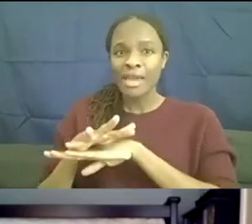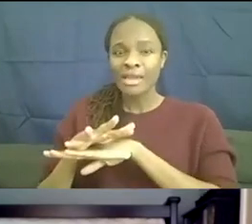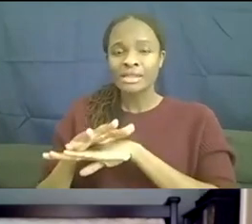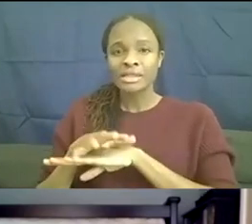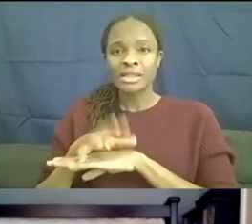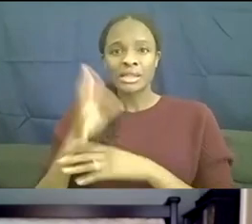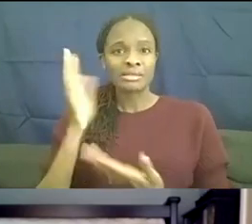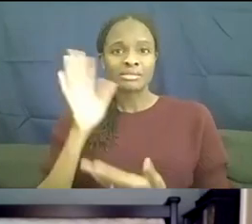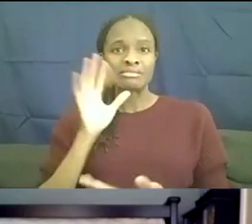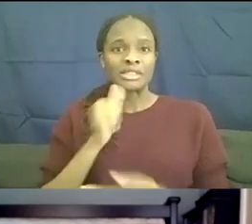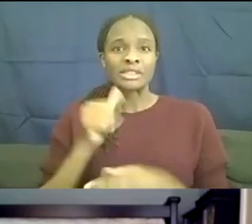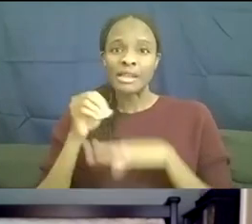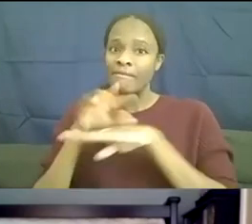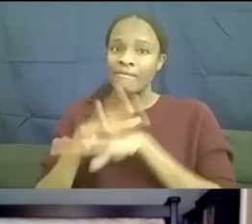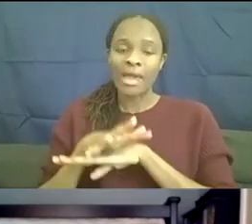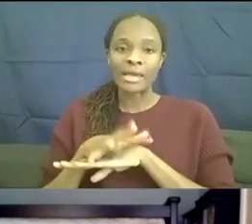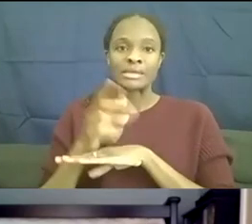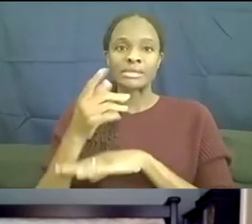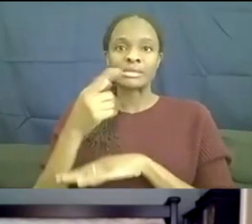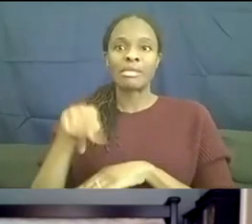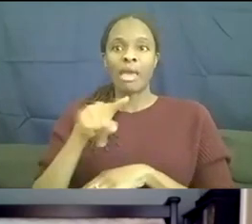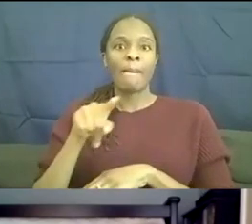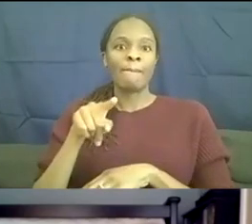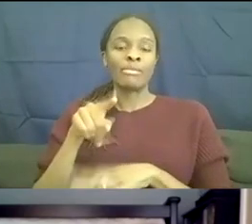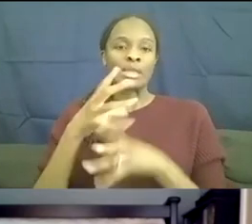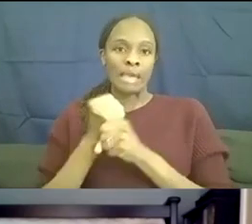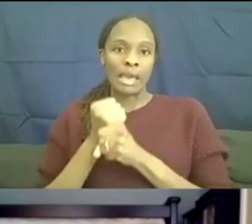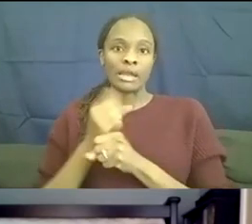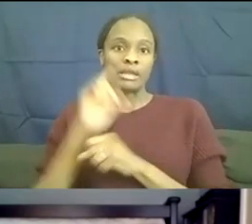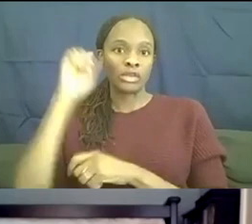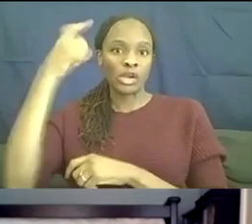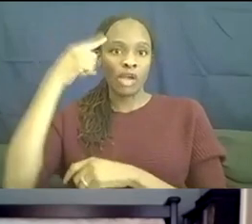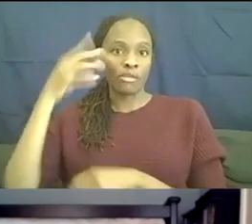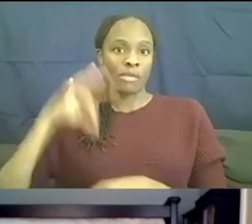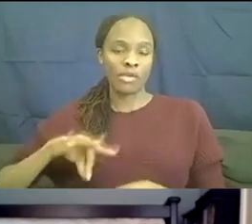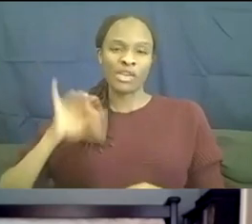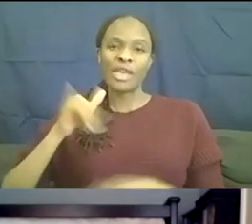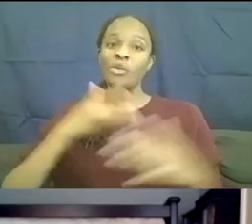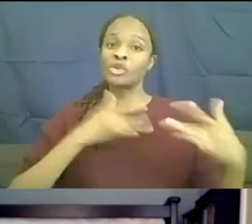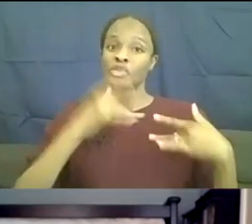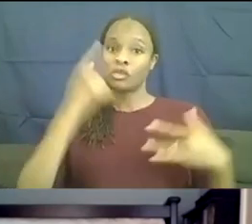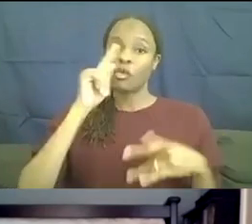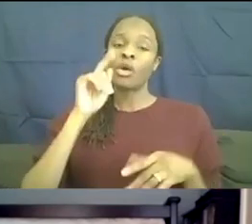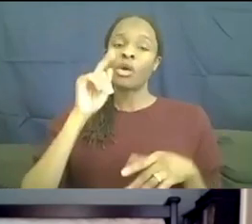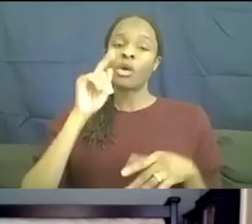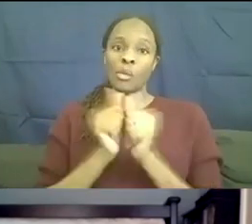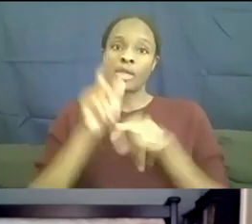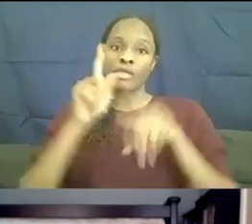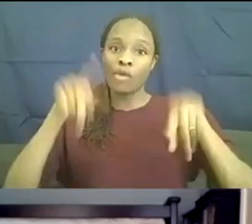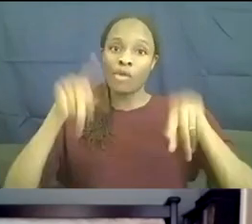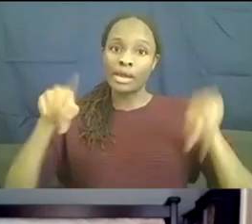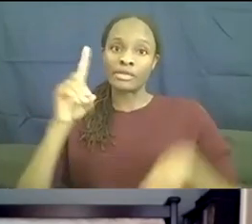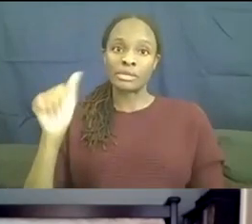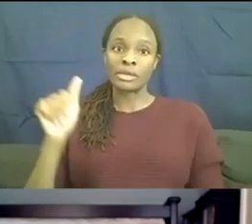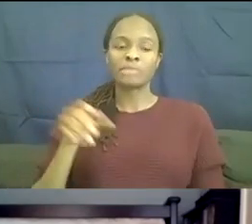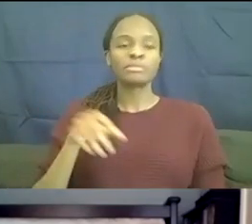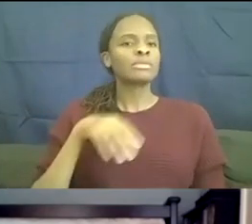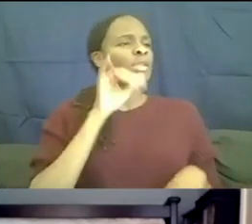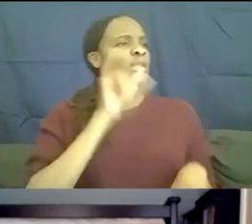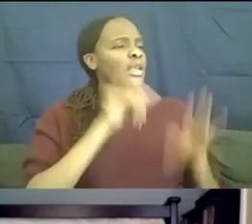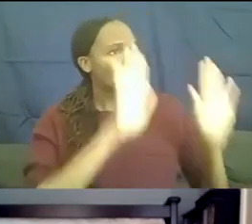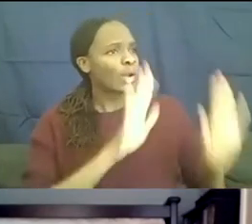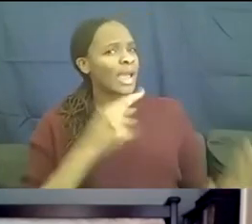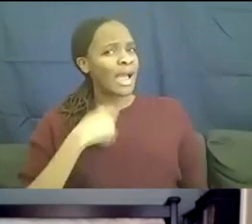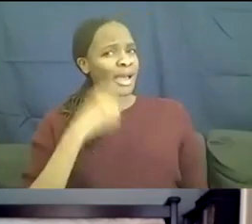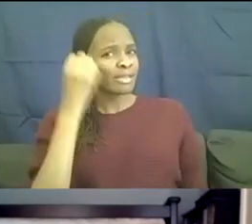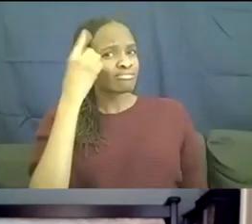government benefits, which was a concern for many people with a variety of disabilities. That's great. And I understand RespectAbility